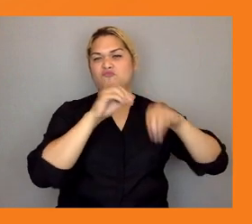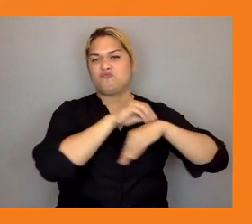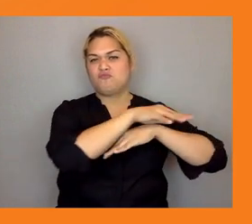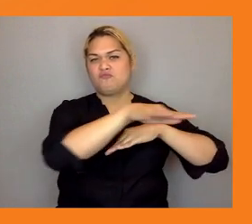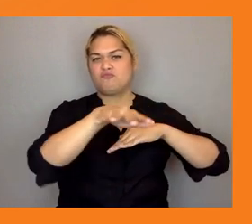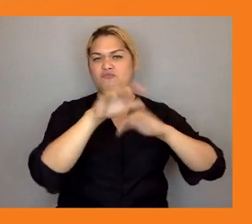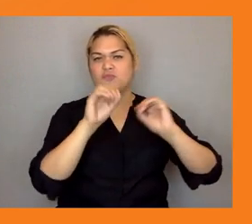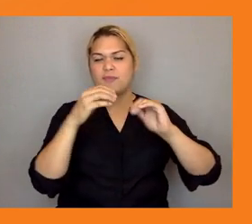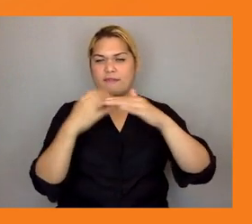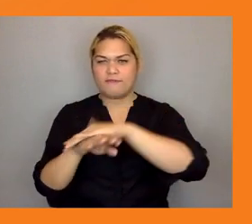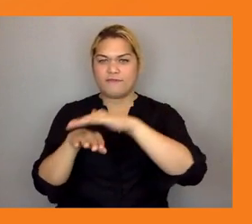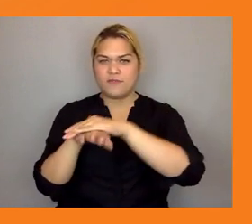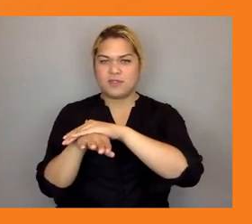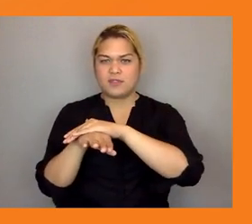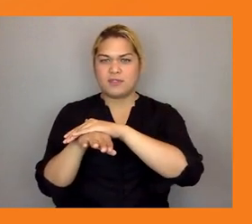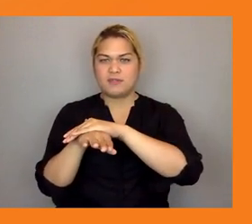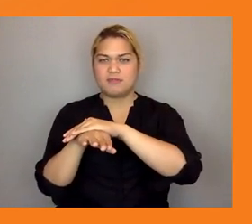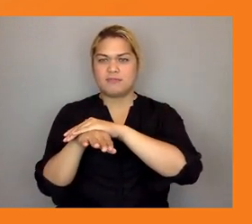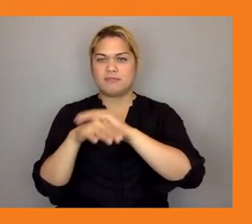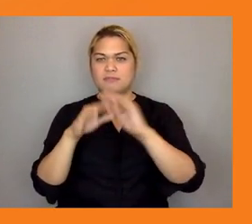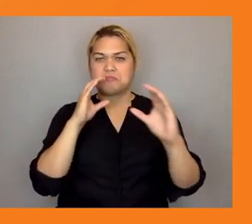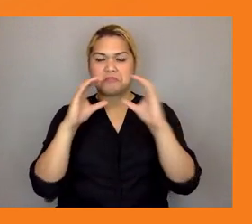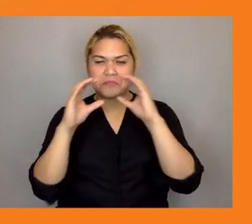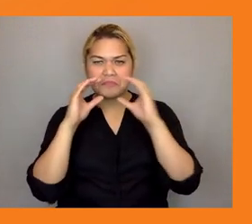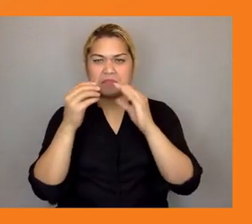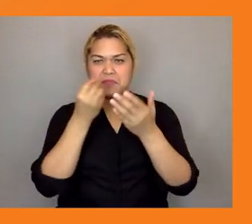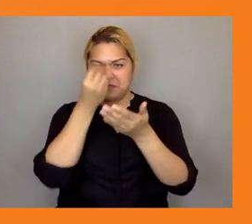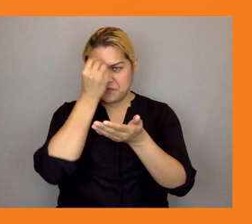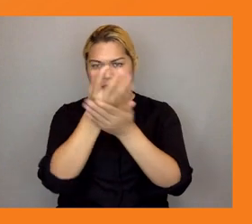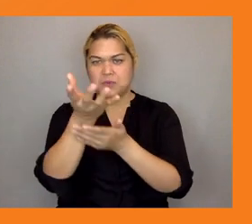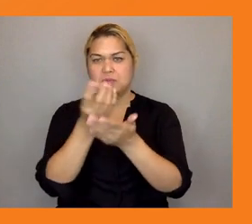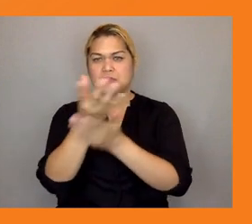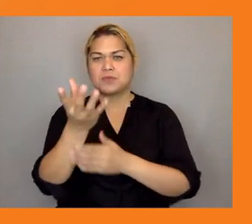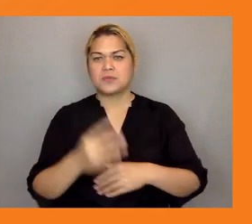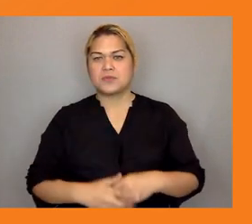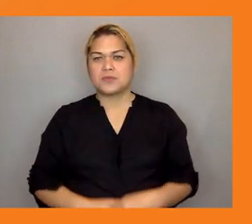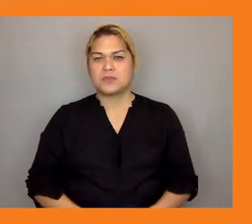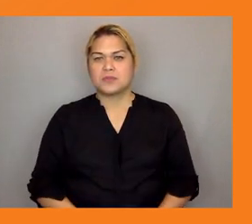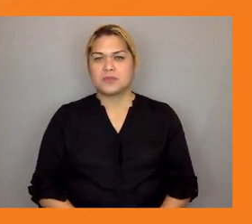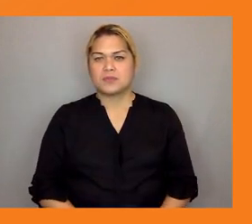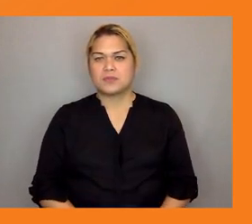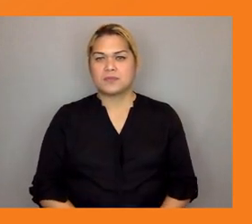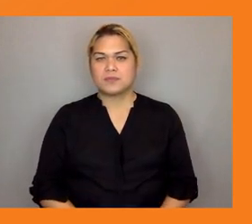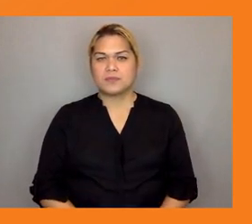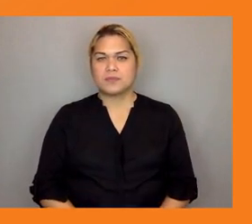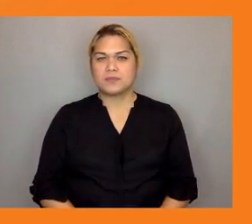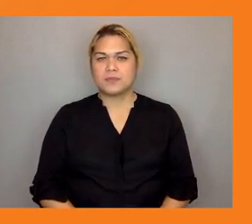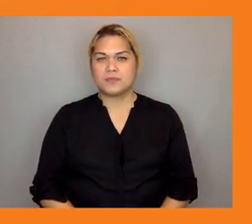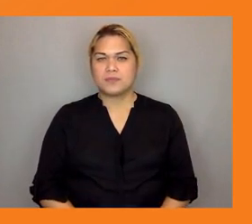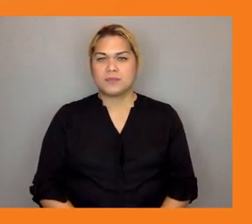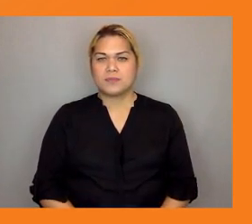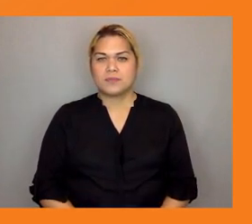and informations and it impacting on the um you know uh on the way they respond to the challenges